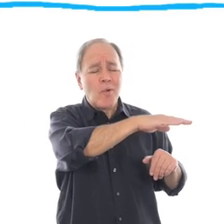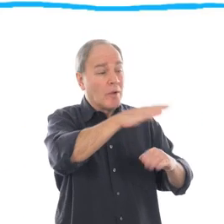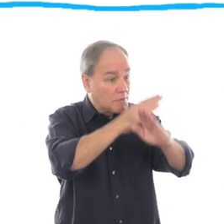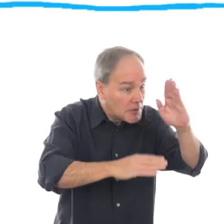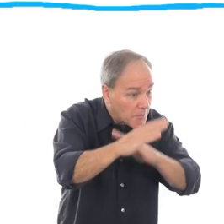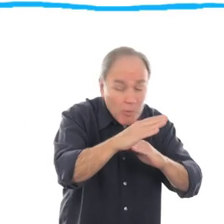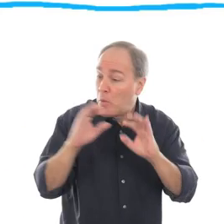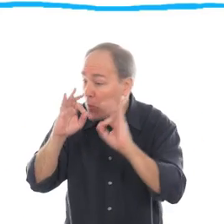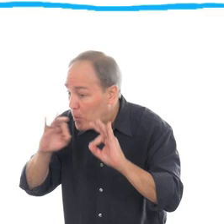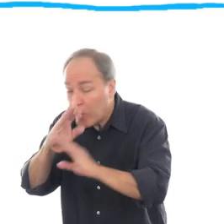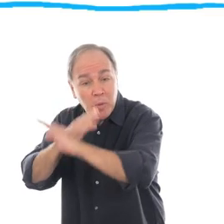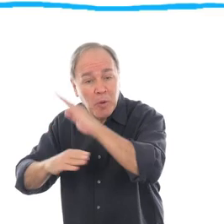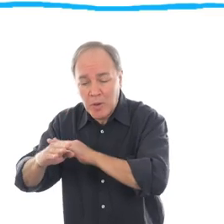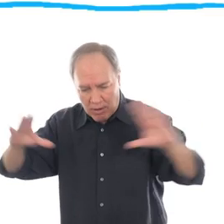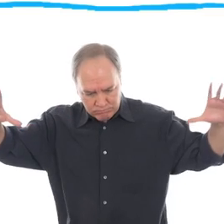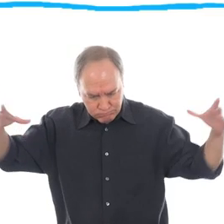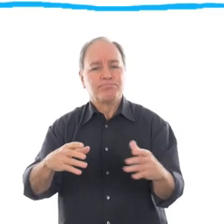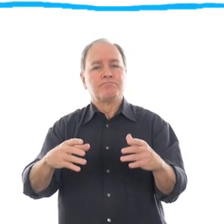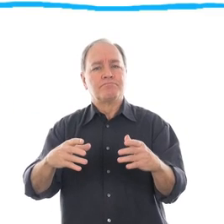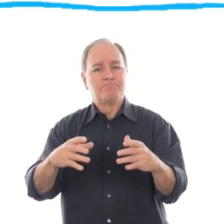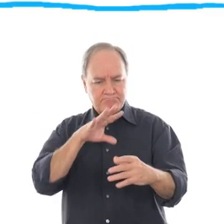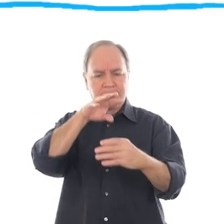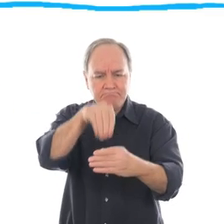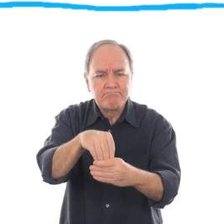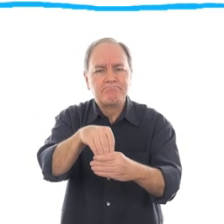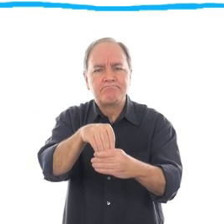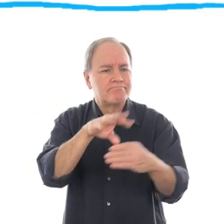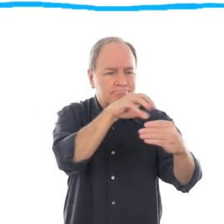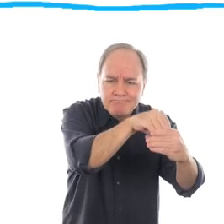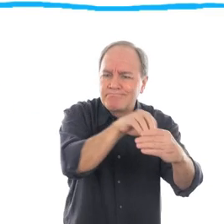disabilities to be included in everything.